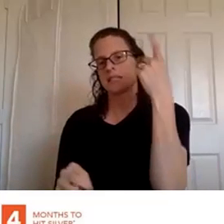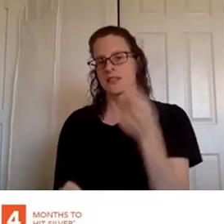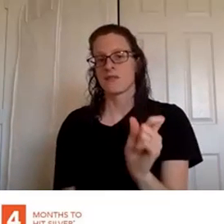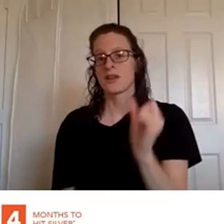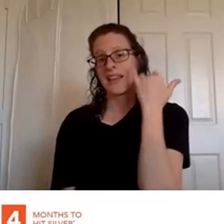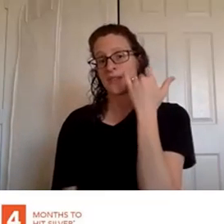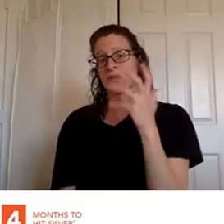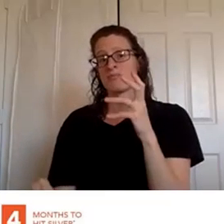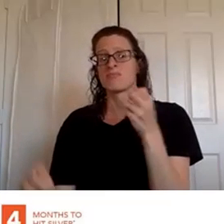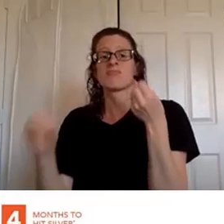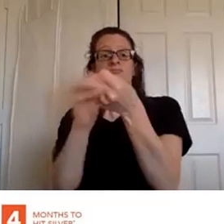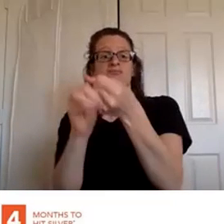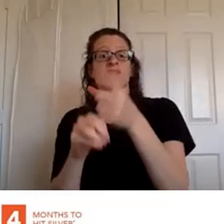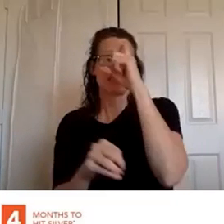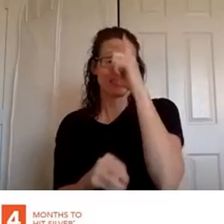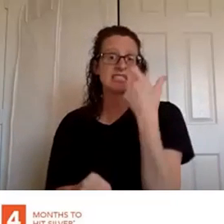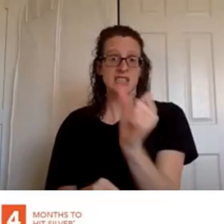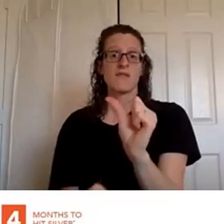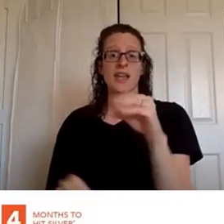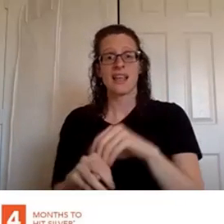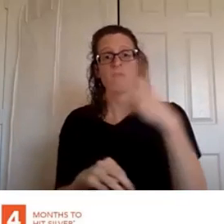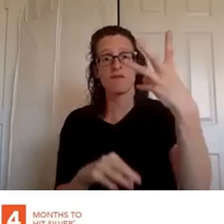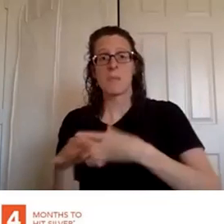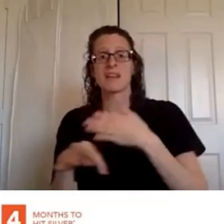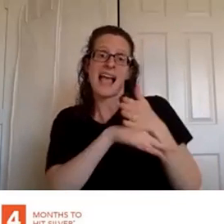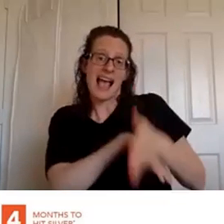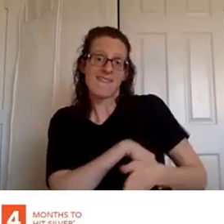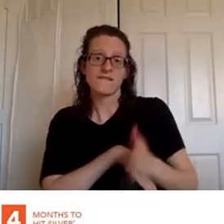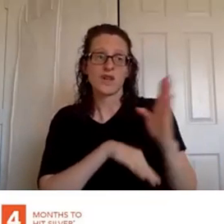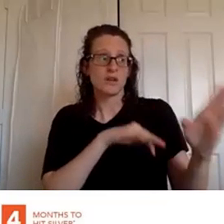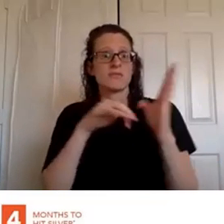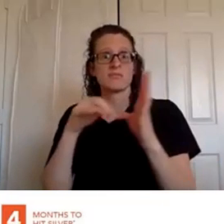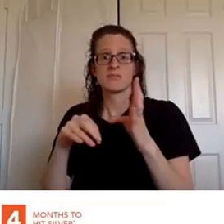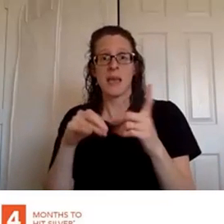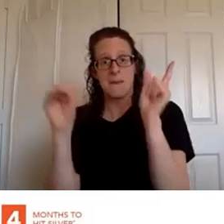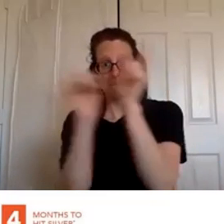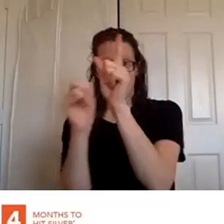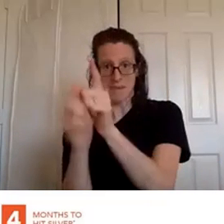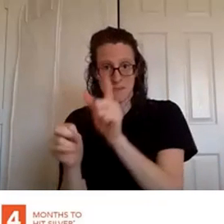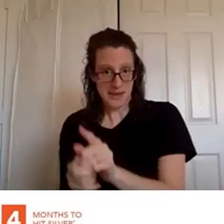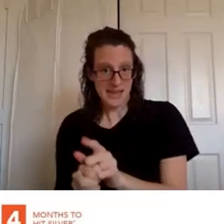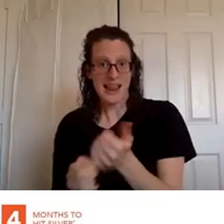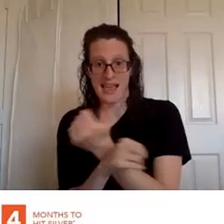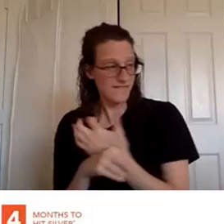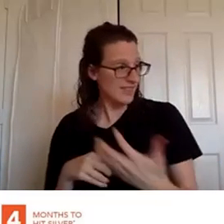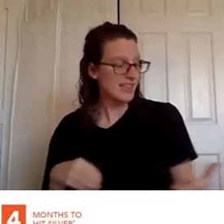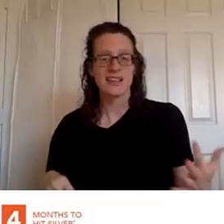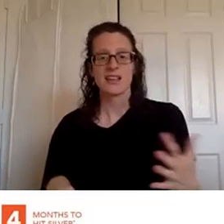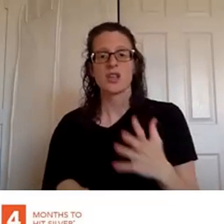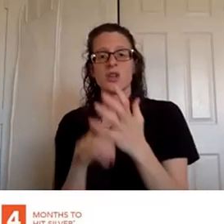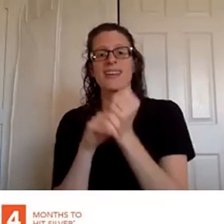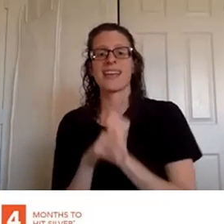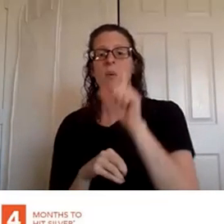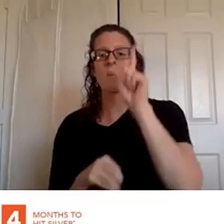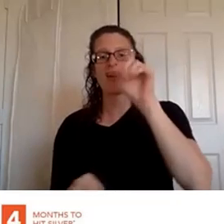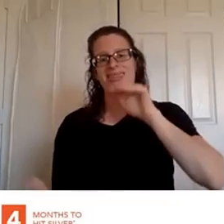silver within four months after hitting executive and you have it with those requirements that it has listed there on the screen then